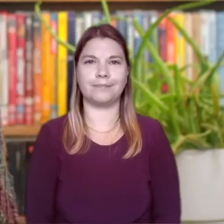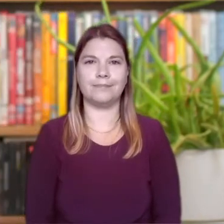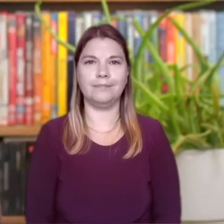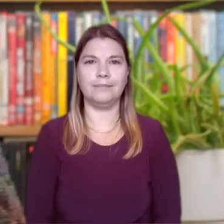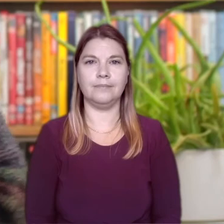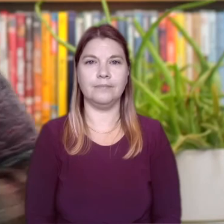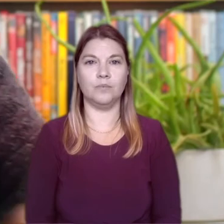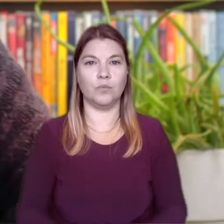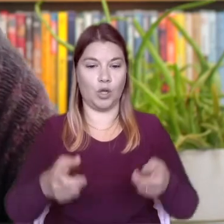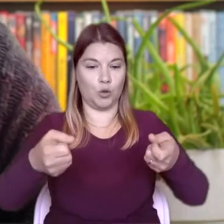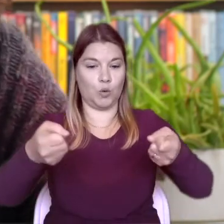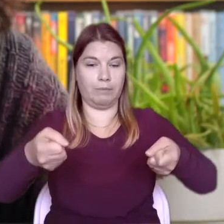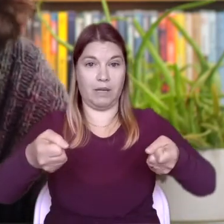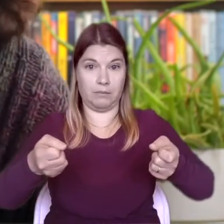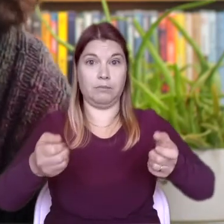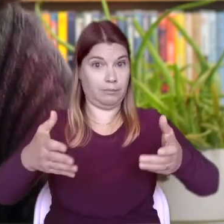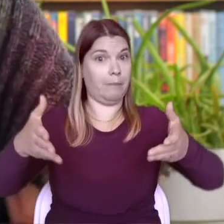this saucepan is quite big